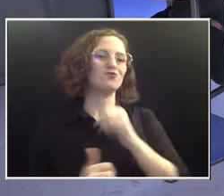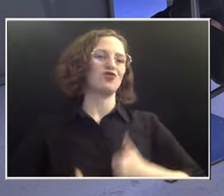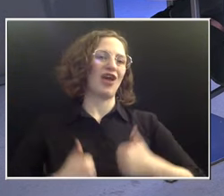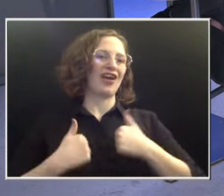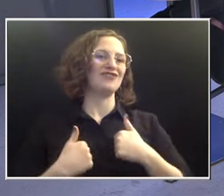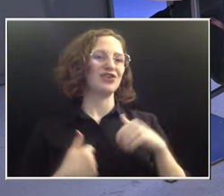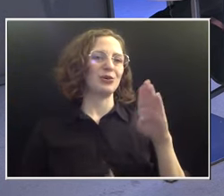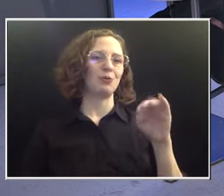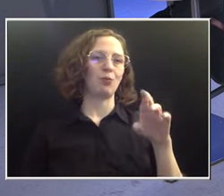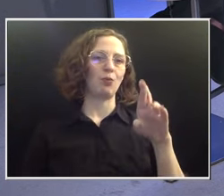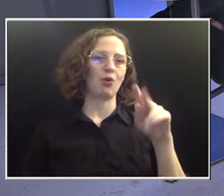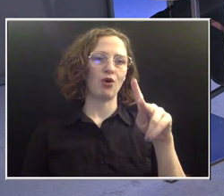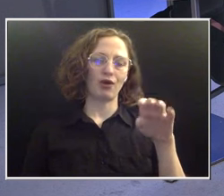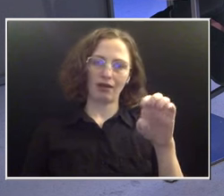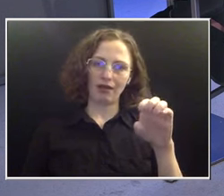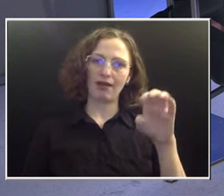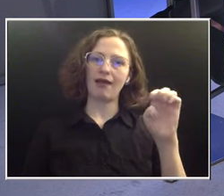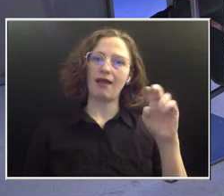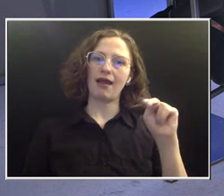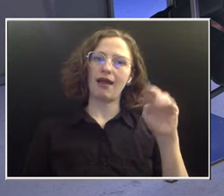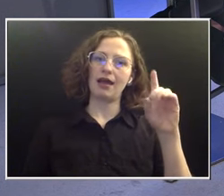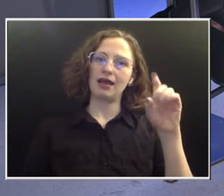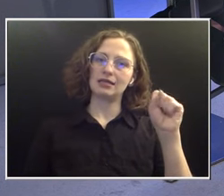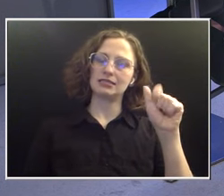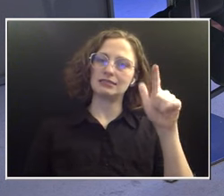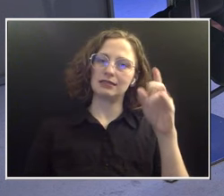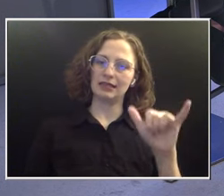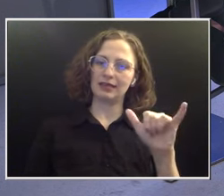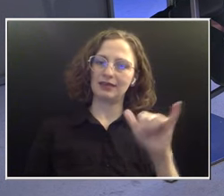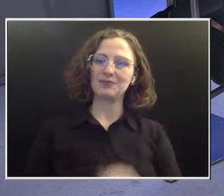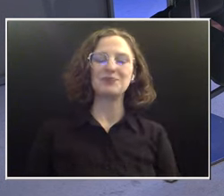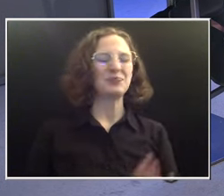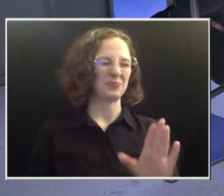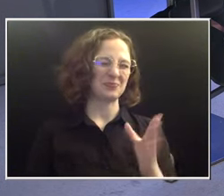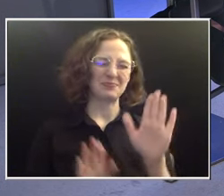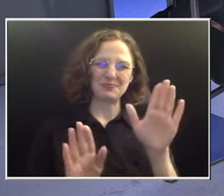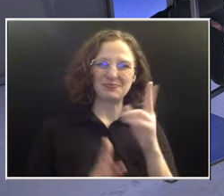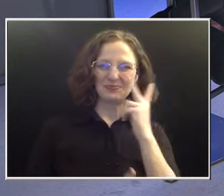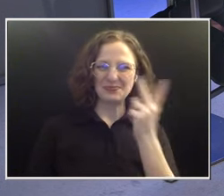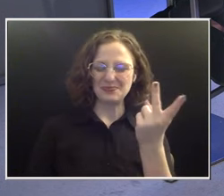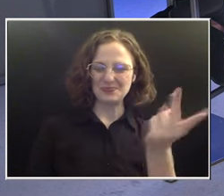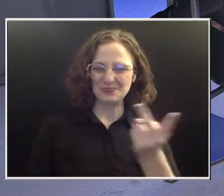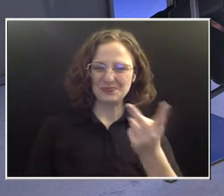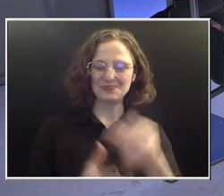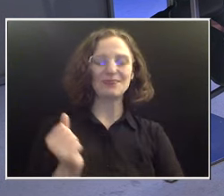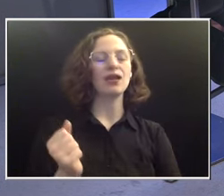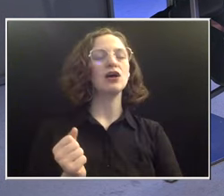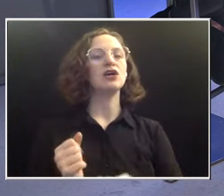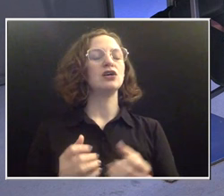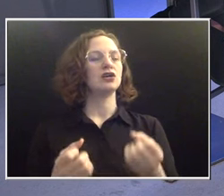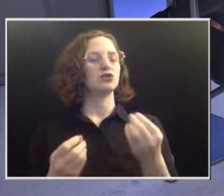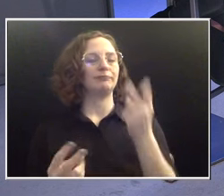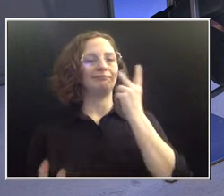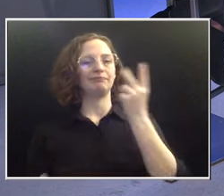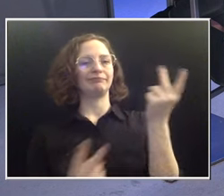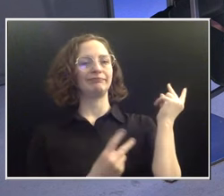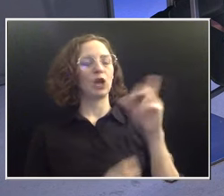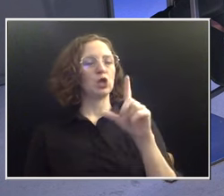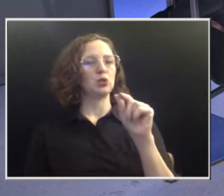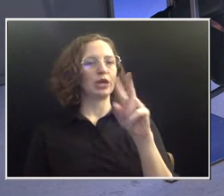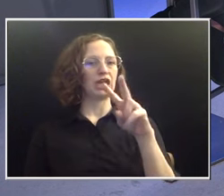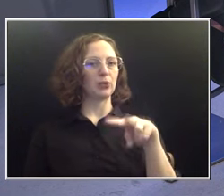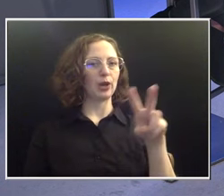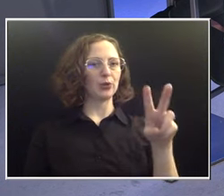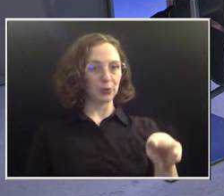Thank you. So, Brooke, just take us back to the summer of 2022. 29 years old, young. You told us you went